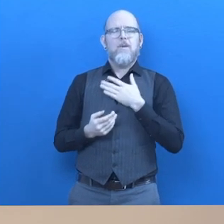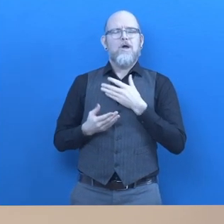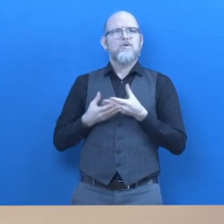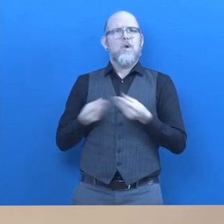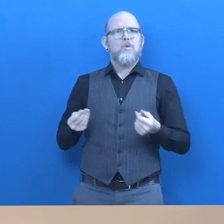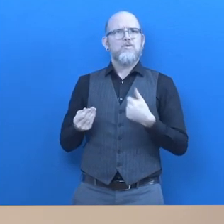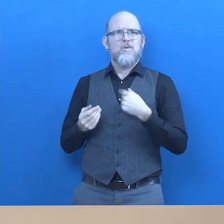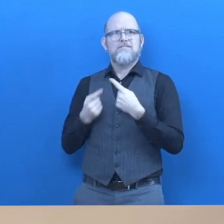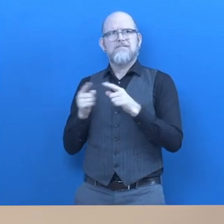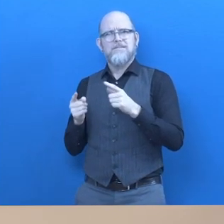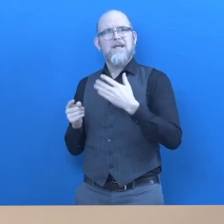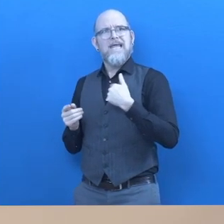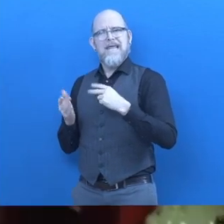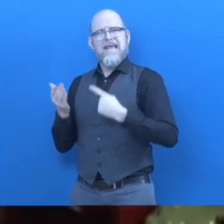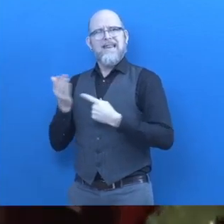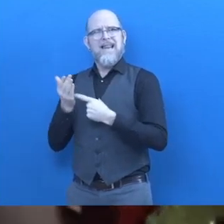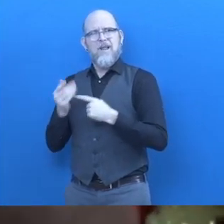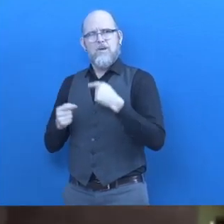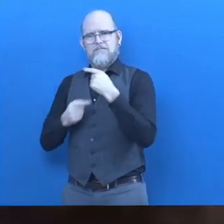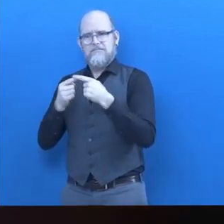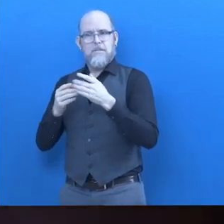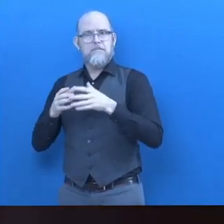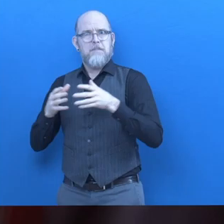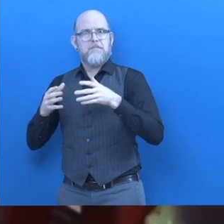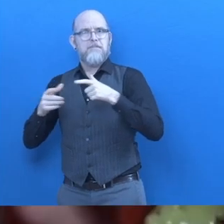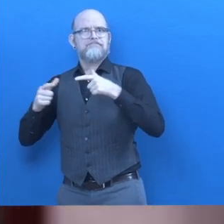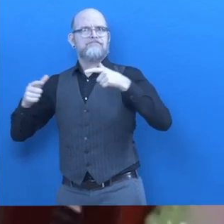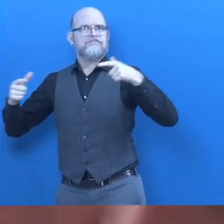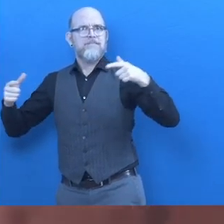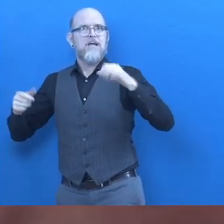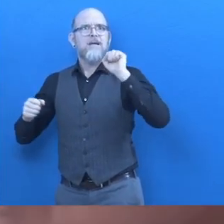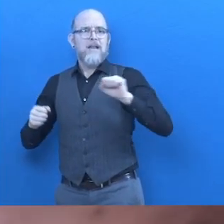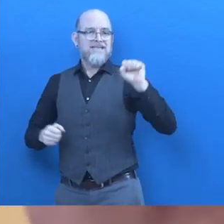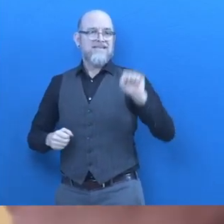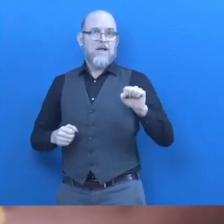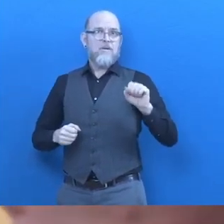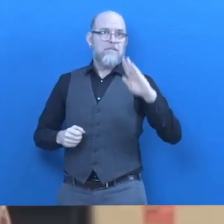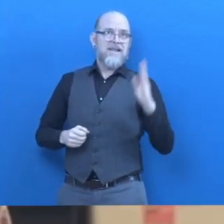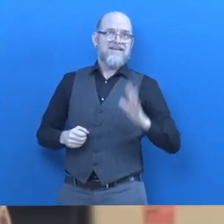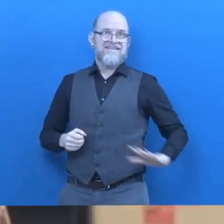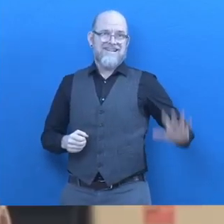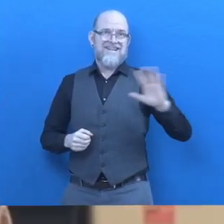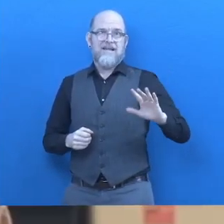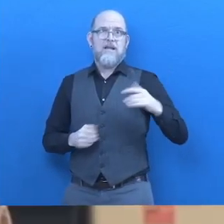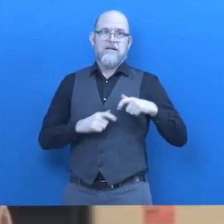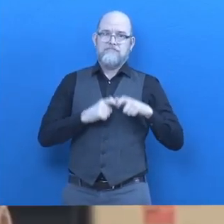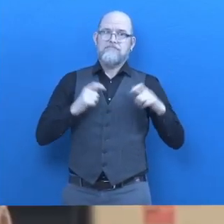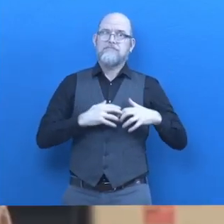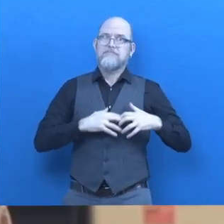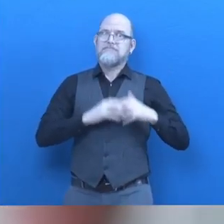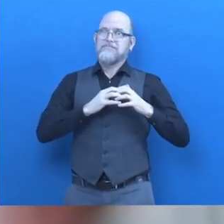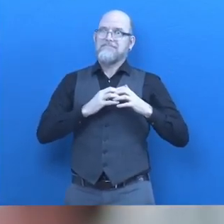totally scalable technology. We started our company in the south of Brazil and we saw that it was important